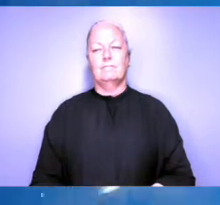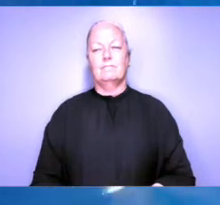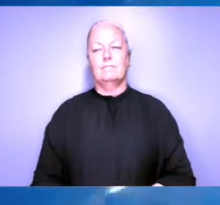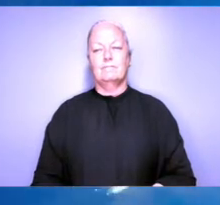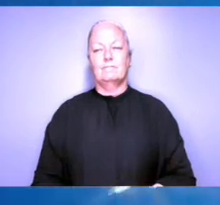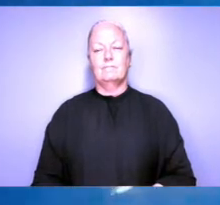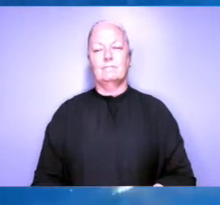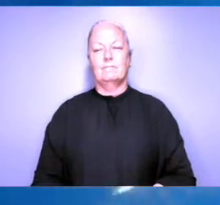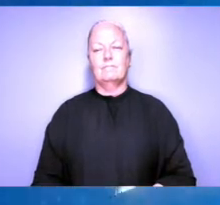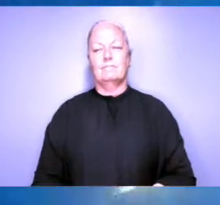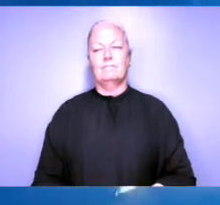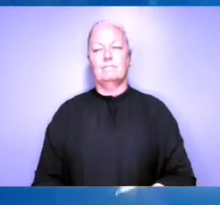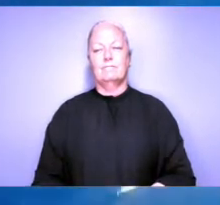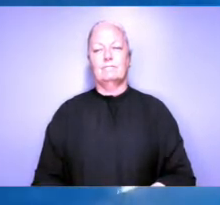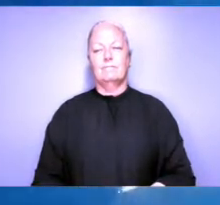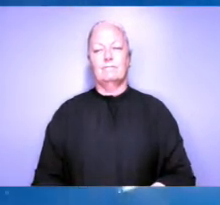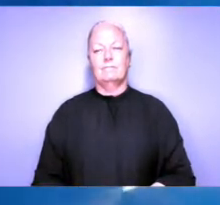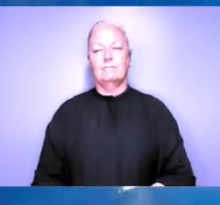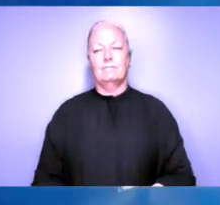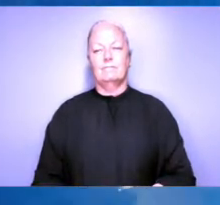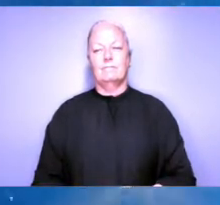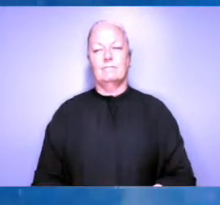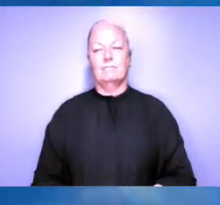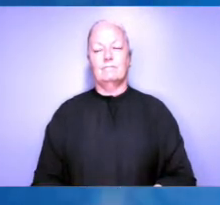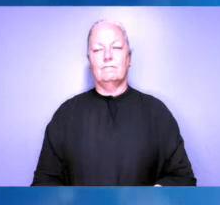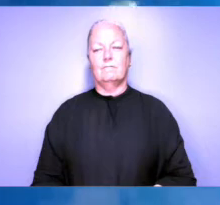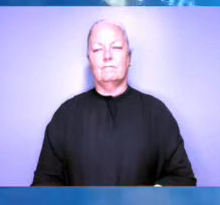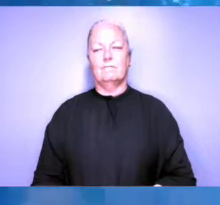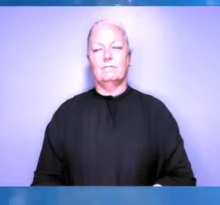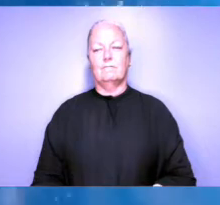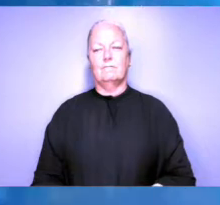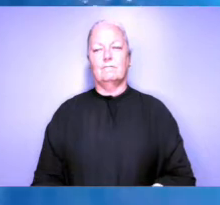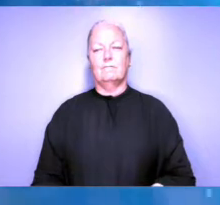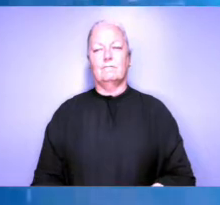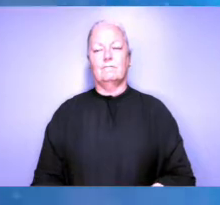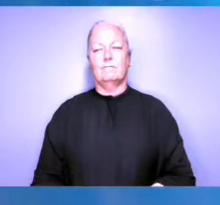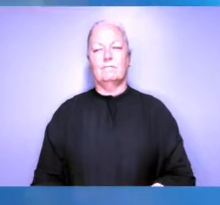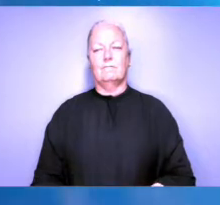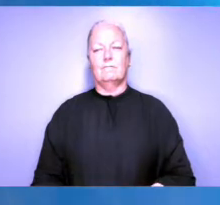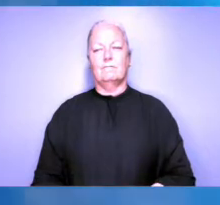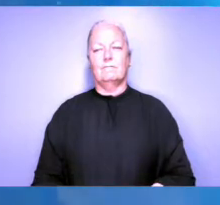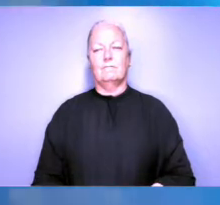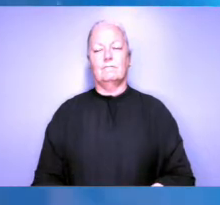doing this, sorts of And beat me